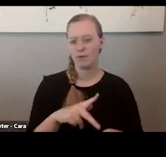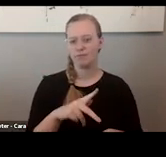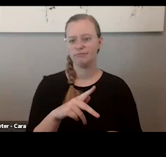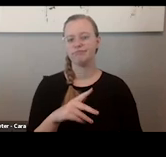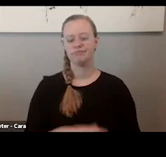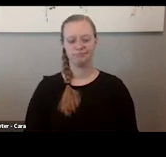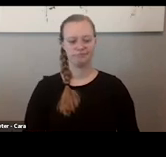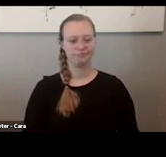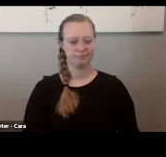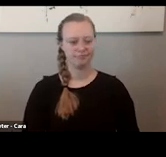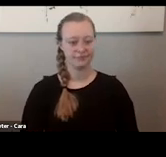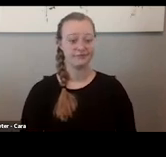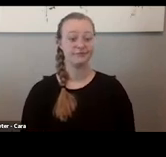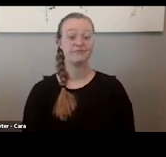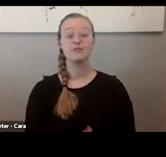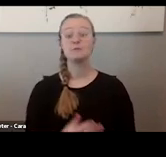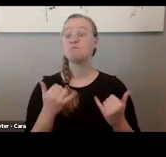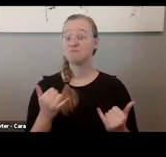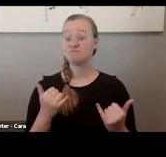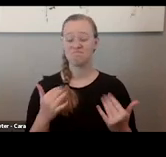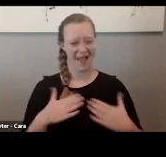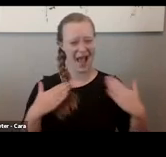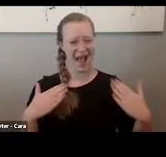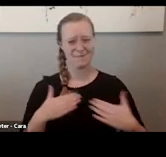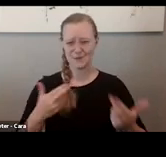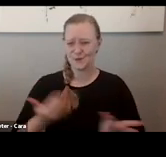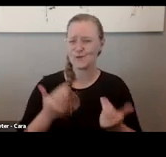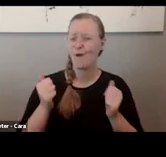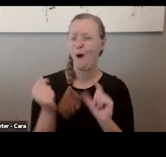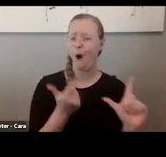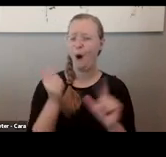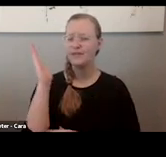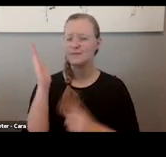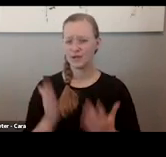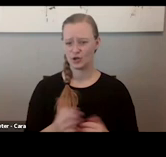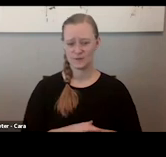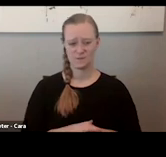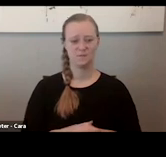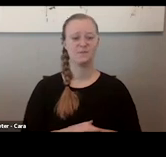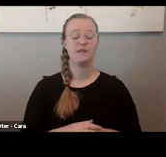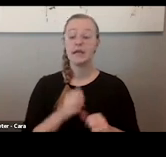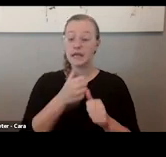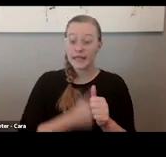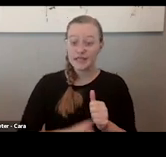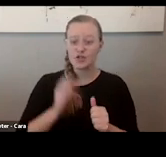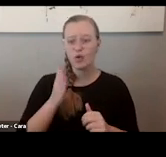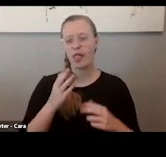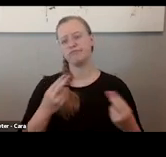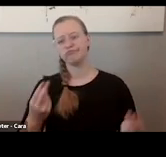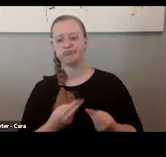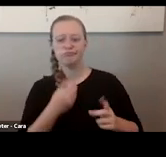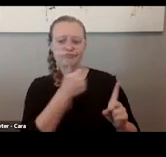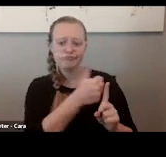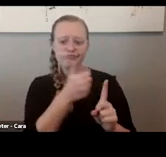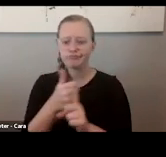And with that, I'm pleased to introduce all of our speakers for the webinar. Each speaker will give a short self-introduction, though, when